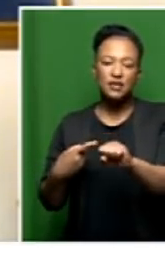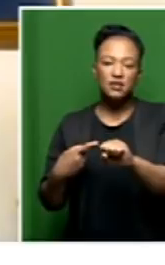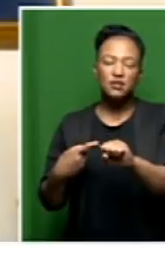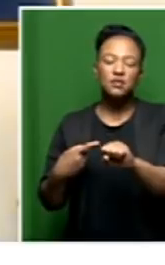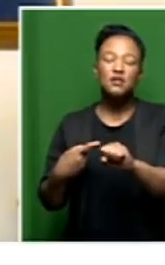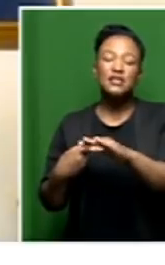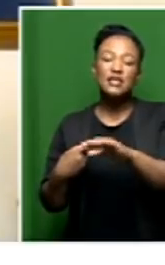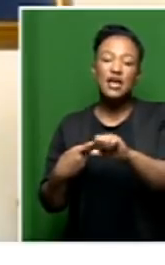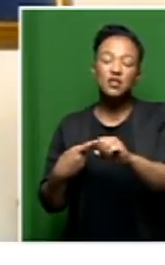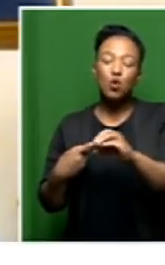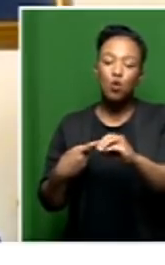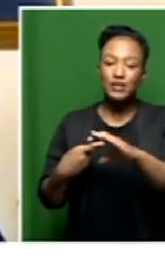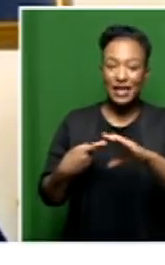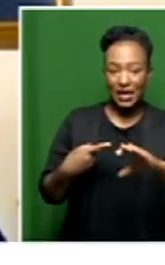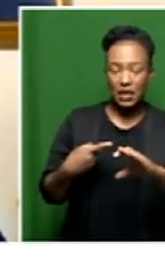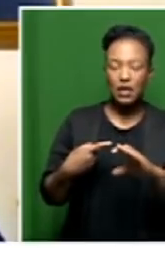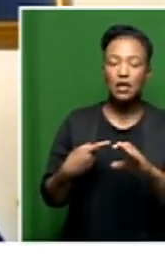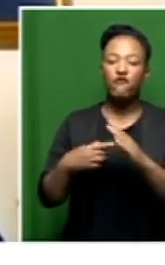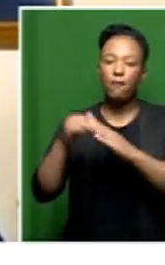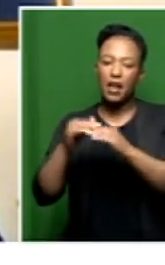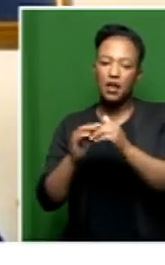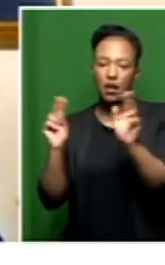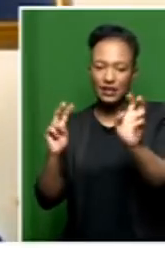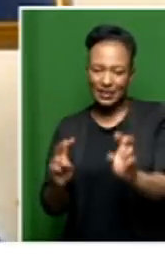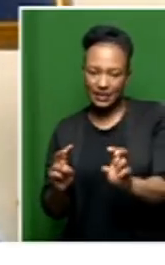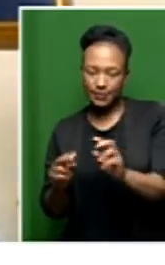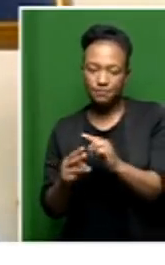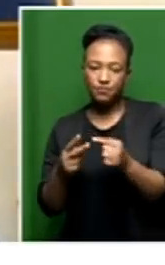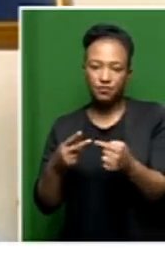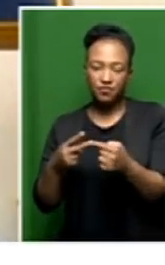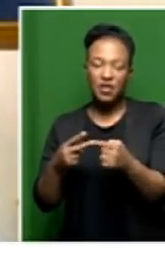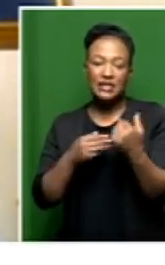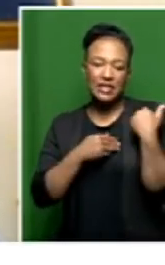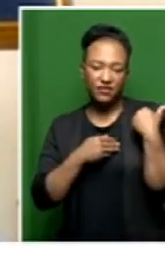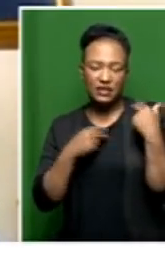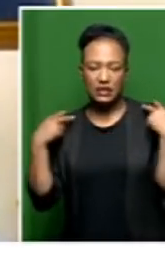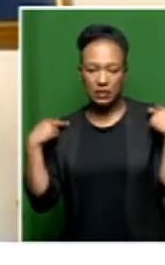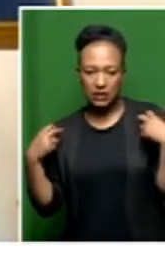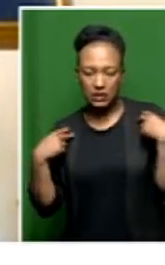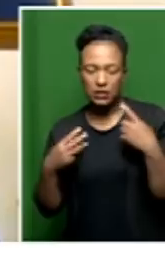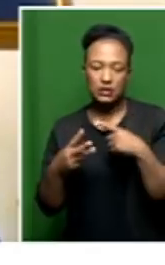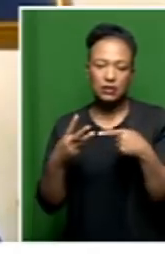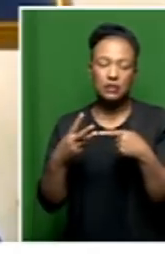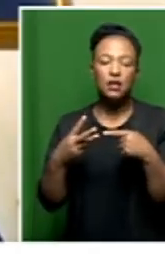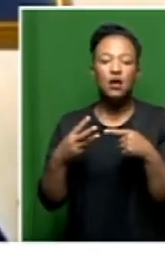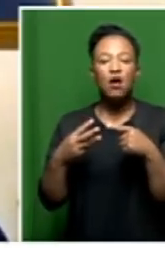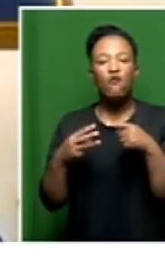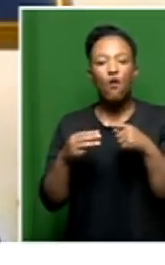the electricity. A COC for the safety and security. A COC for plumbing.